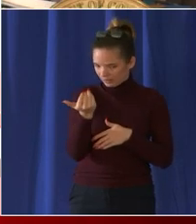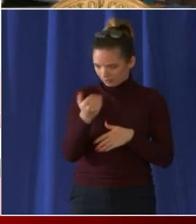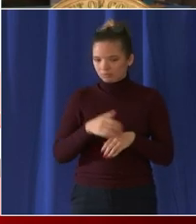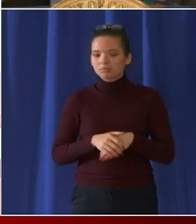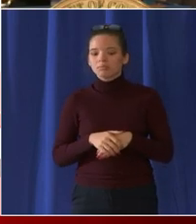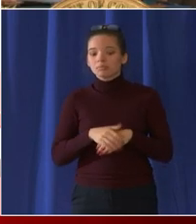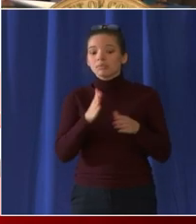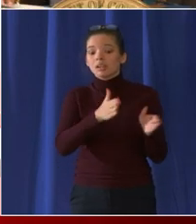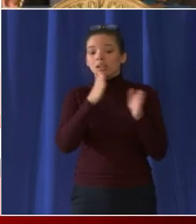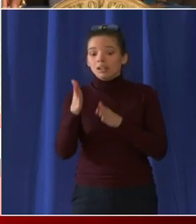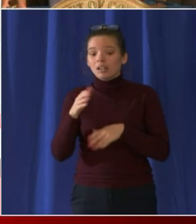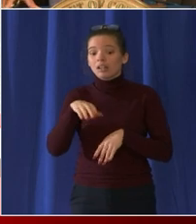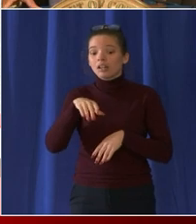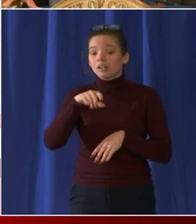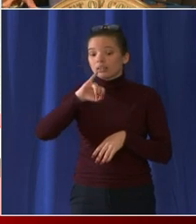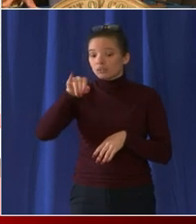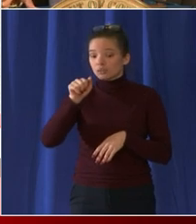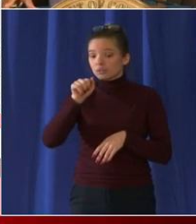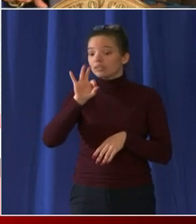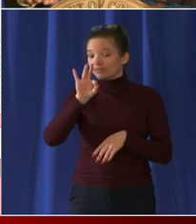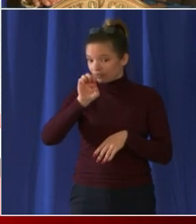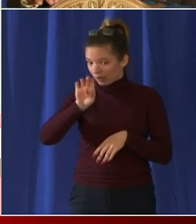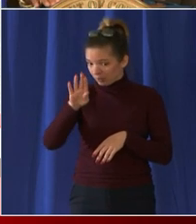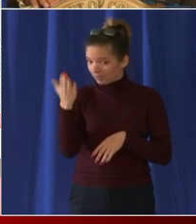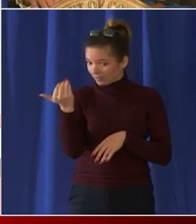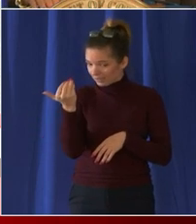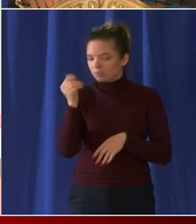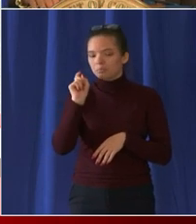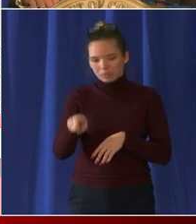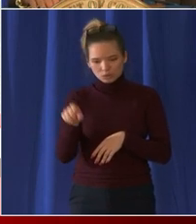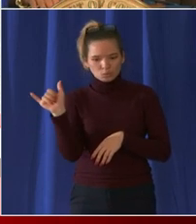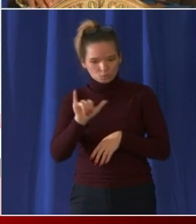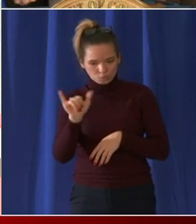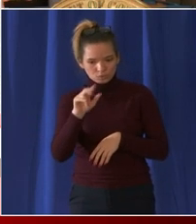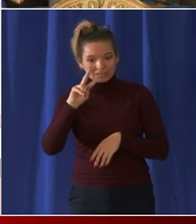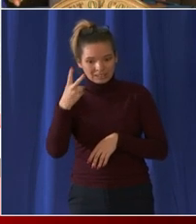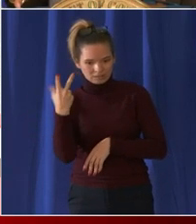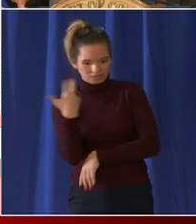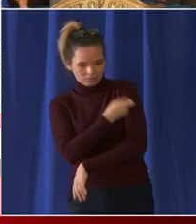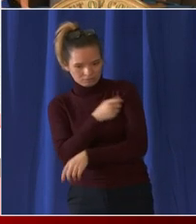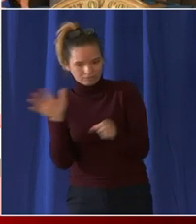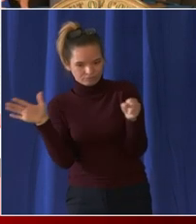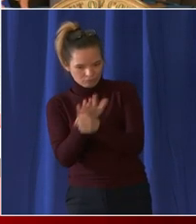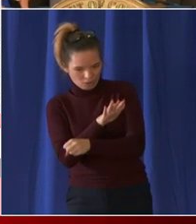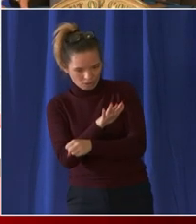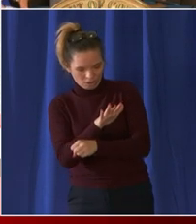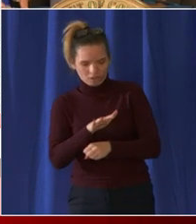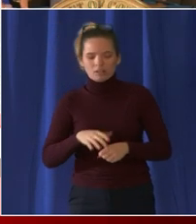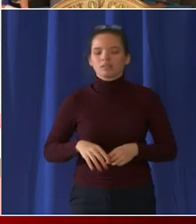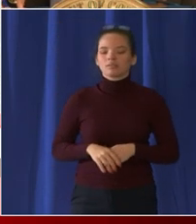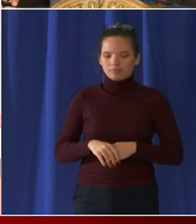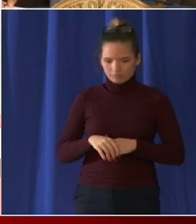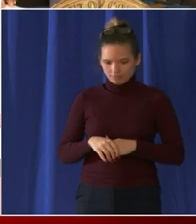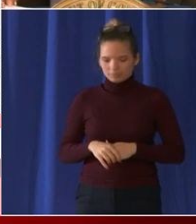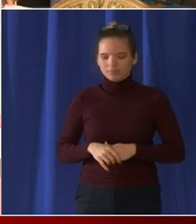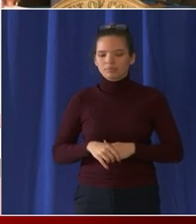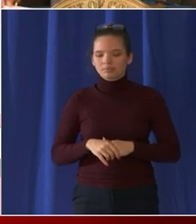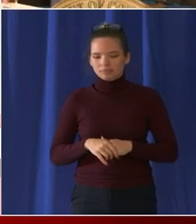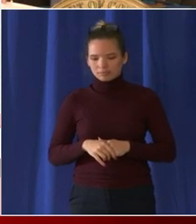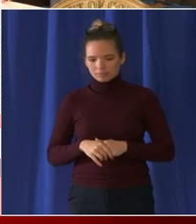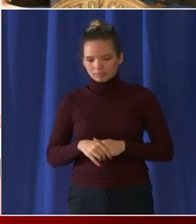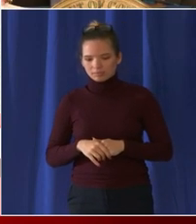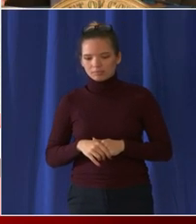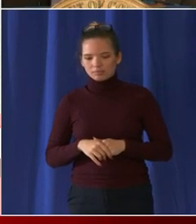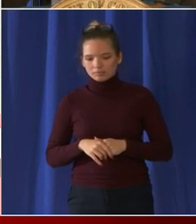um want to um begin my comments on January the 6th I've had the opportunity to speak um with a